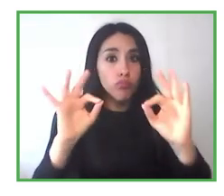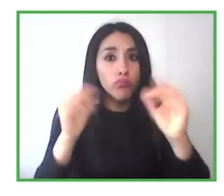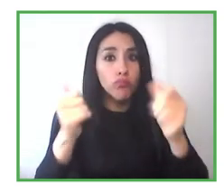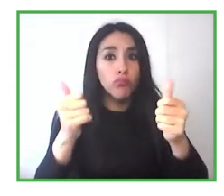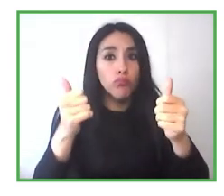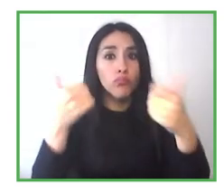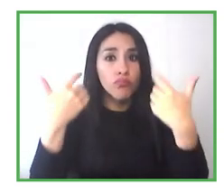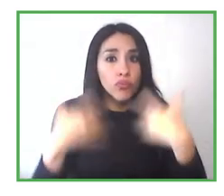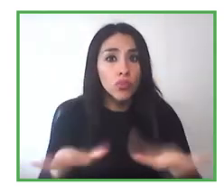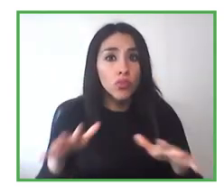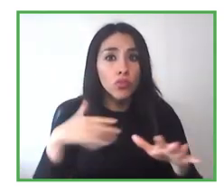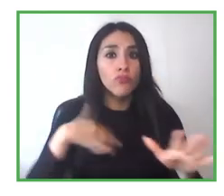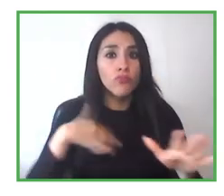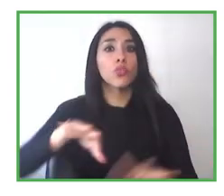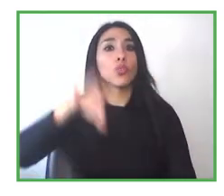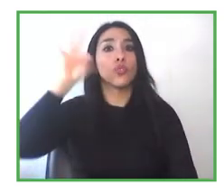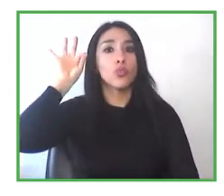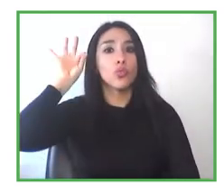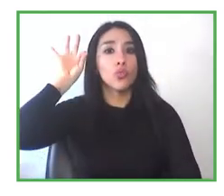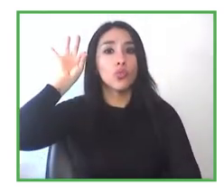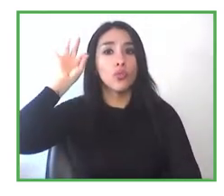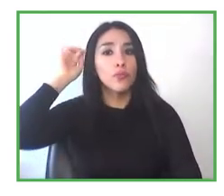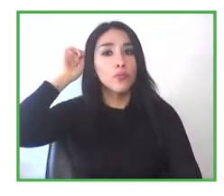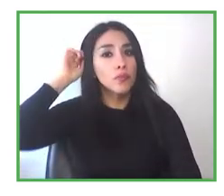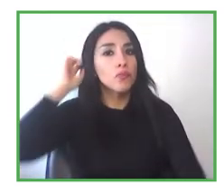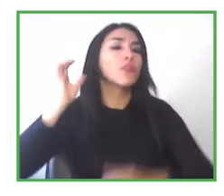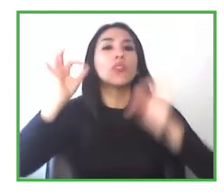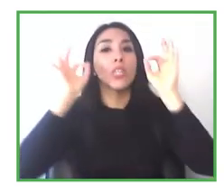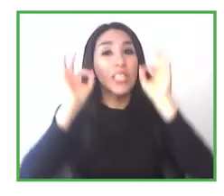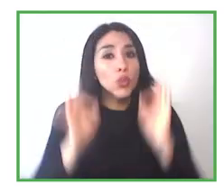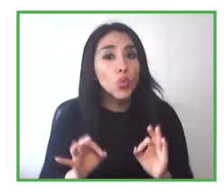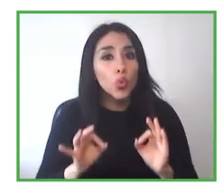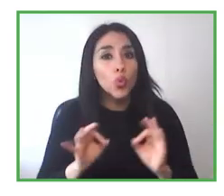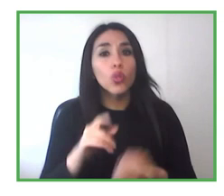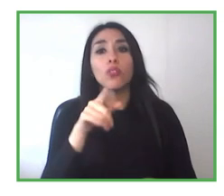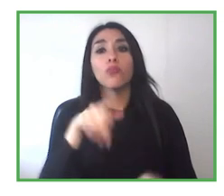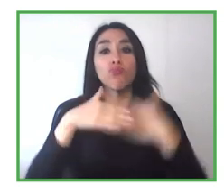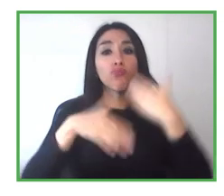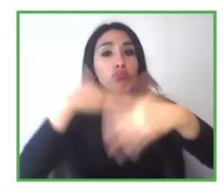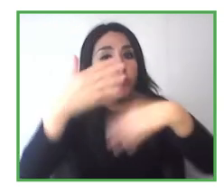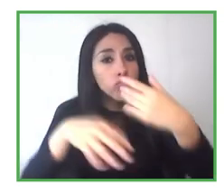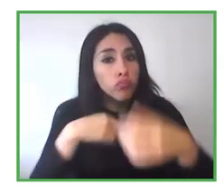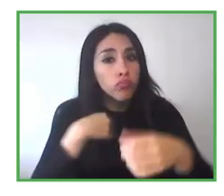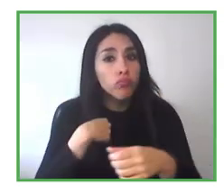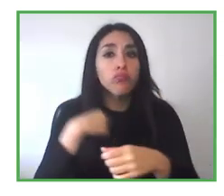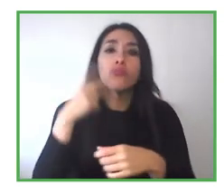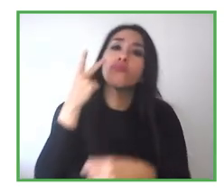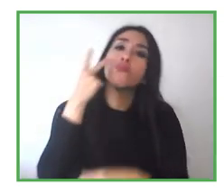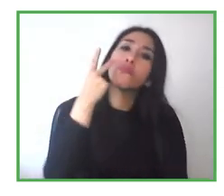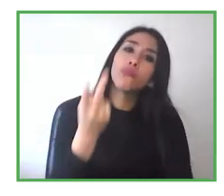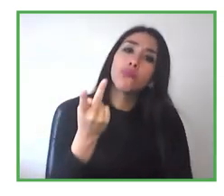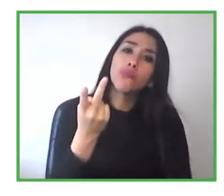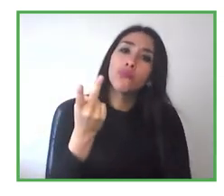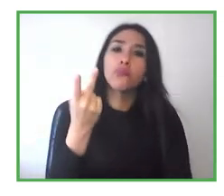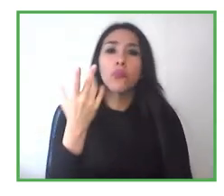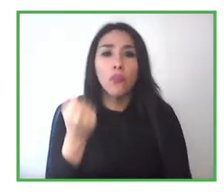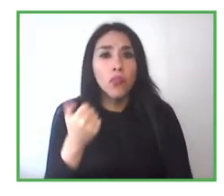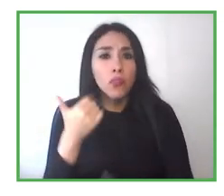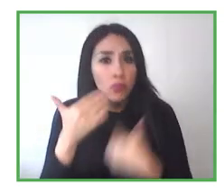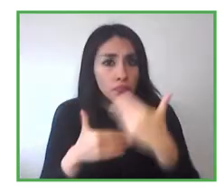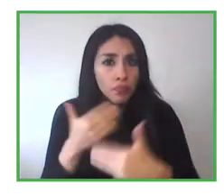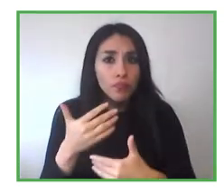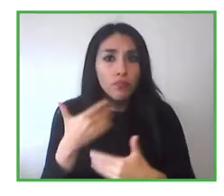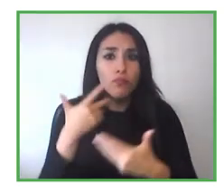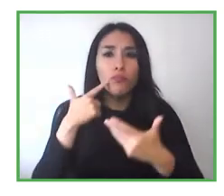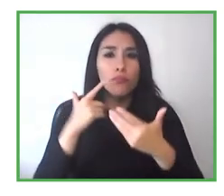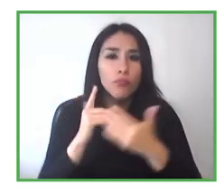obtain this guarantee of contract, we carry out a visit. At the beginning, it's a very intense